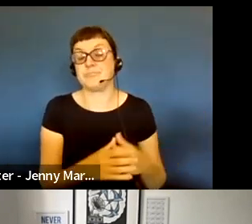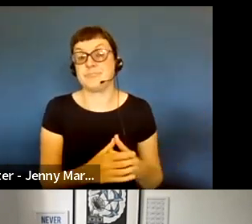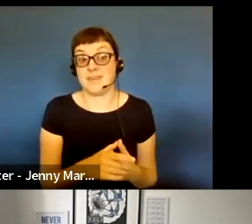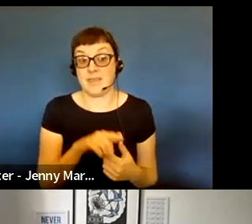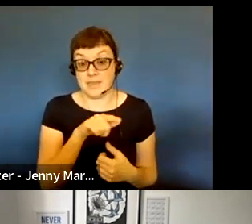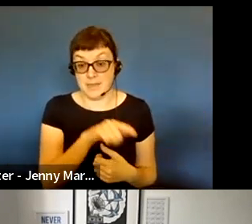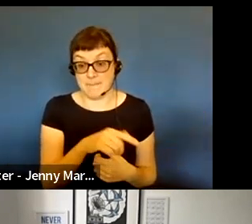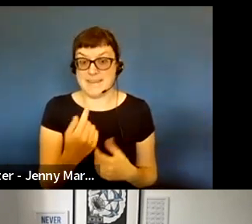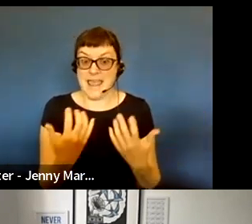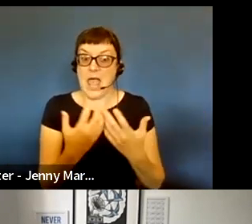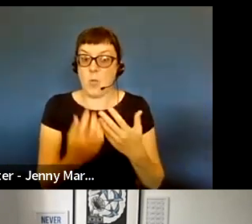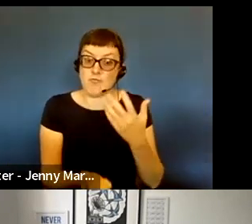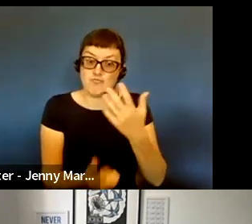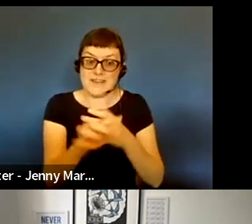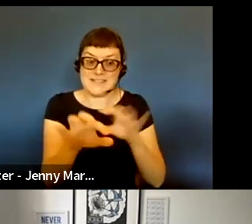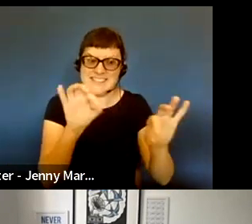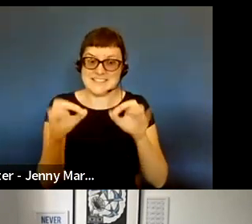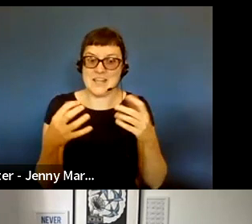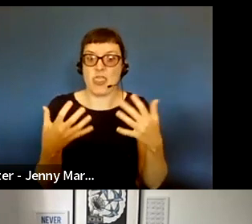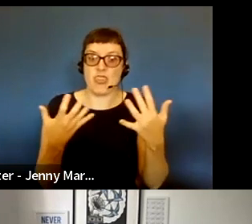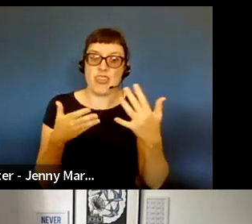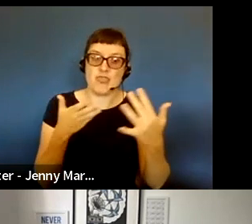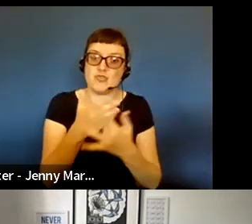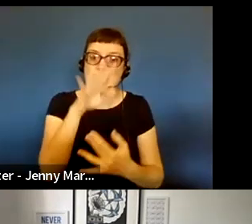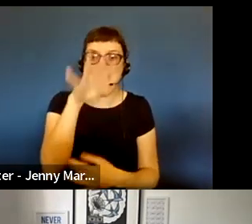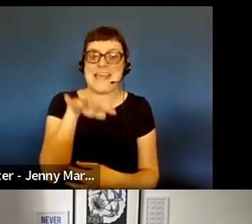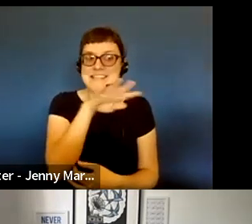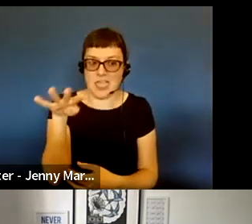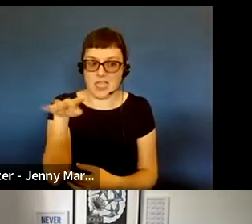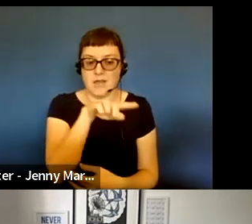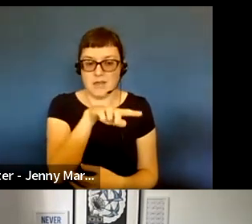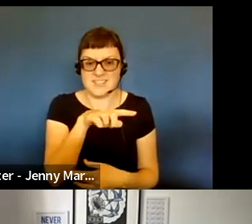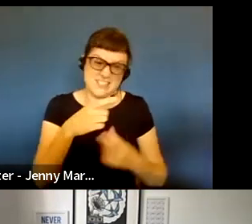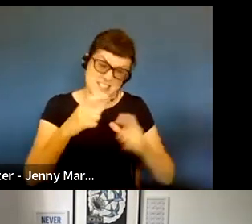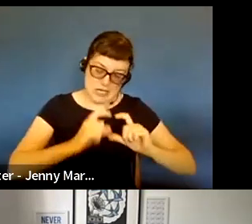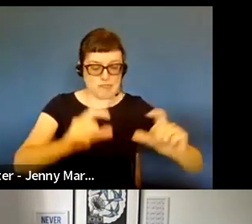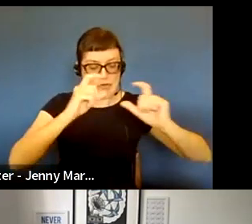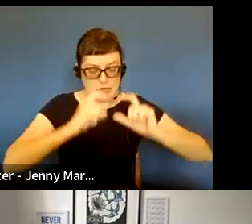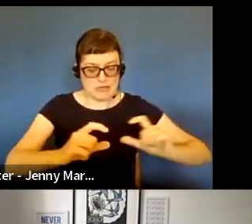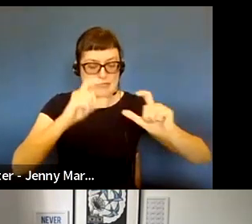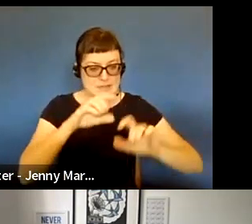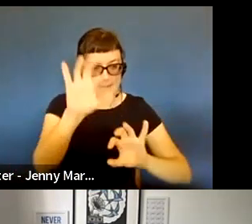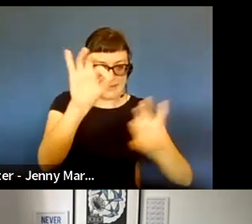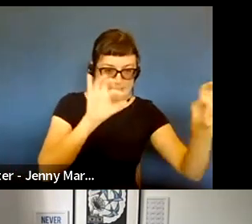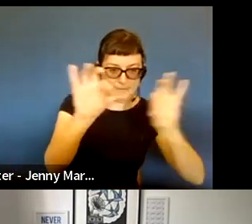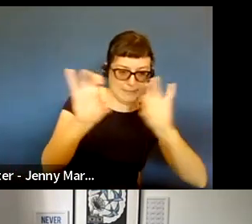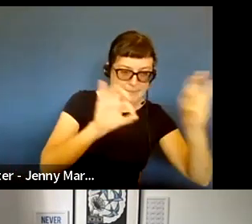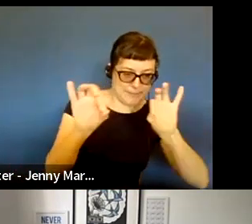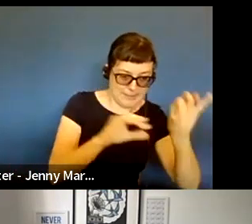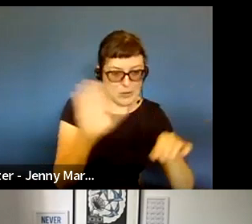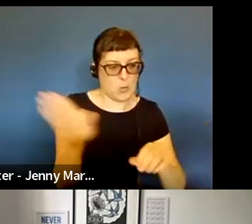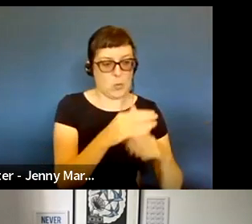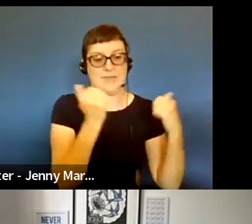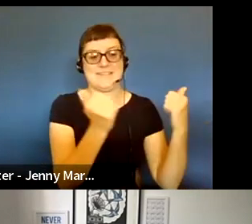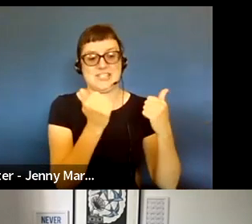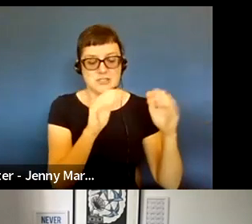system was done by random selection through Excel, sort of first, and we would just keep going and allocating space until we could allocate space no more.